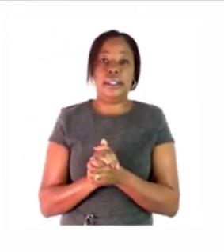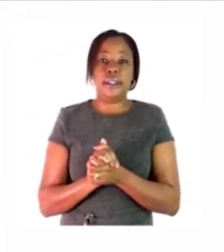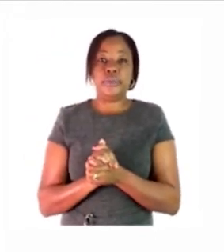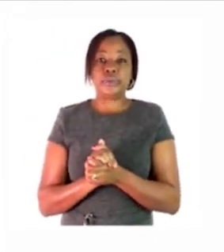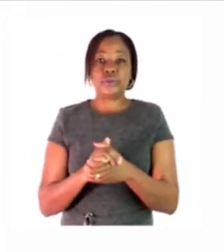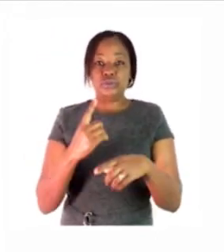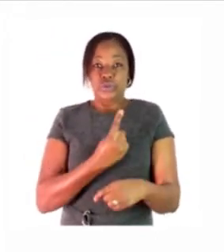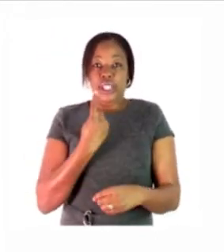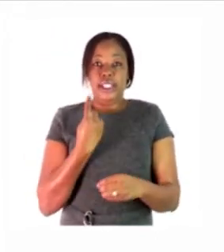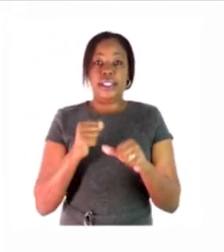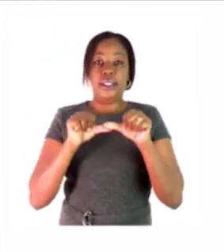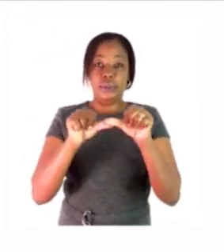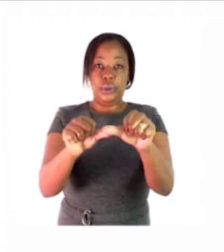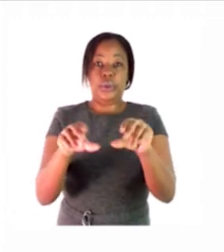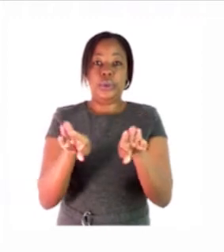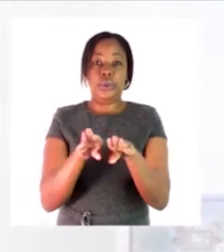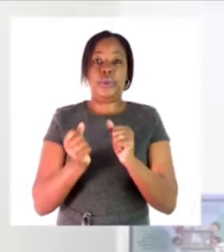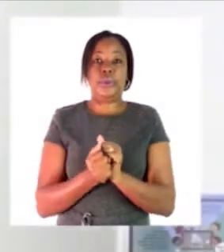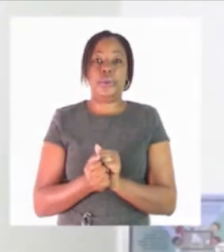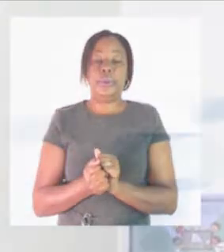eight thank you